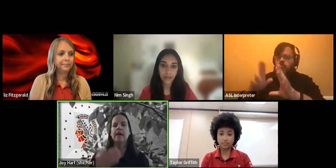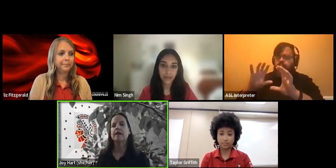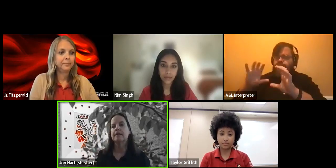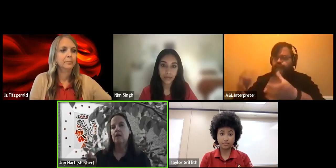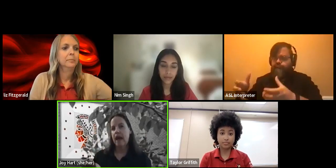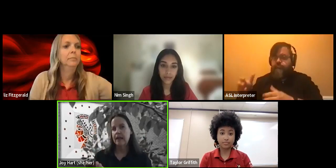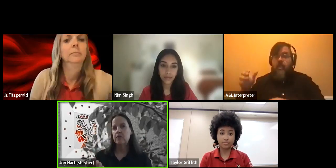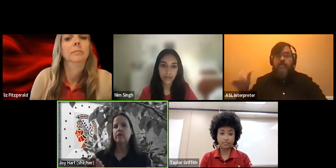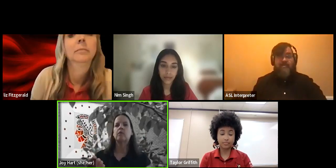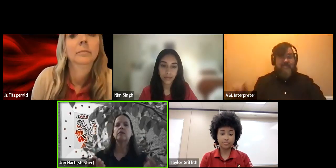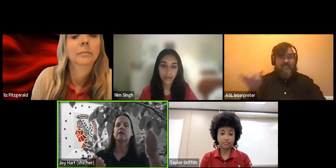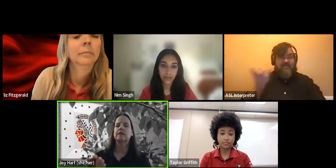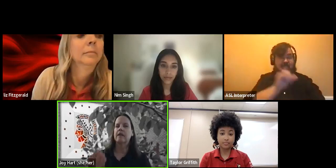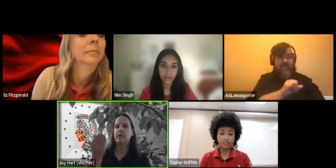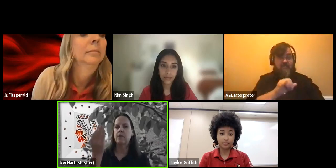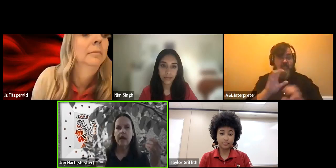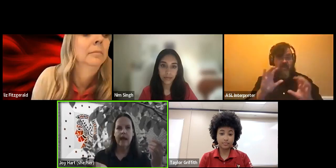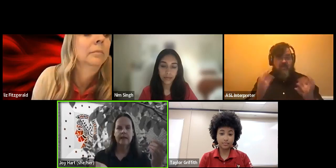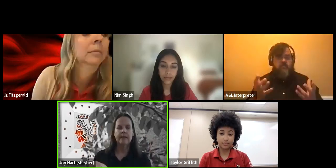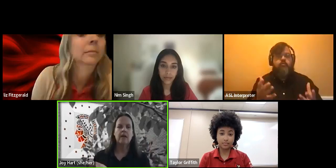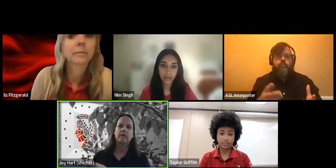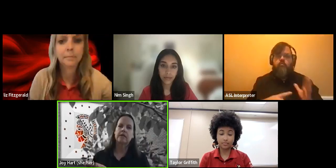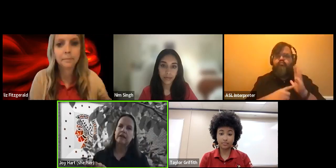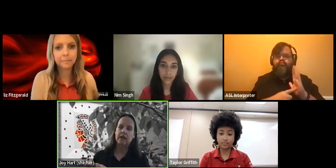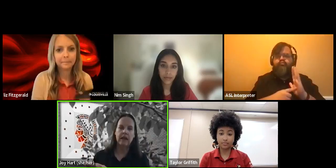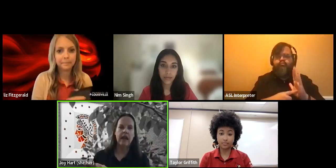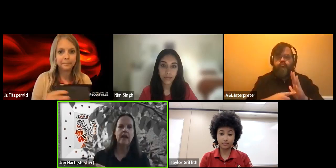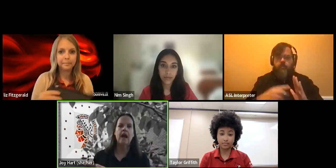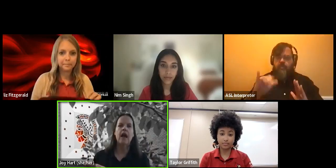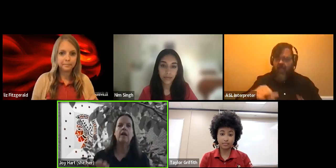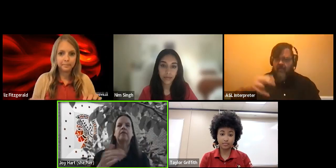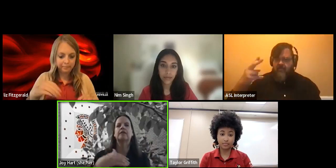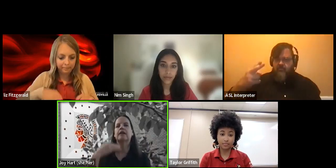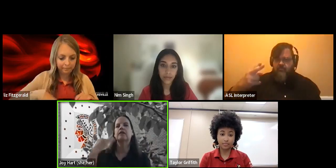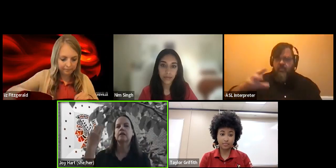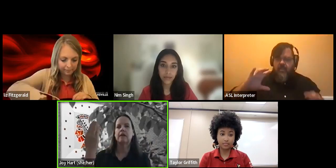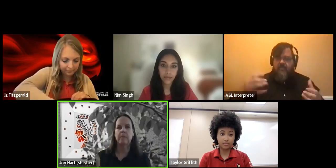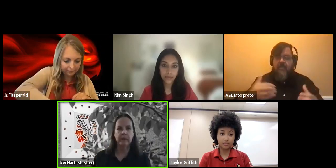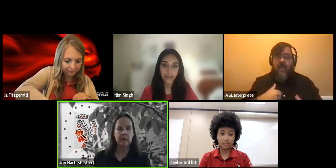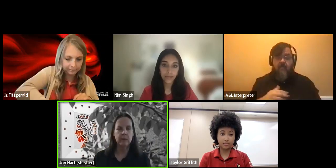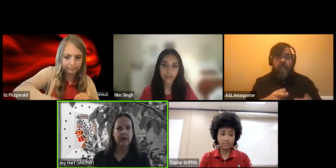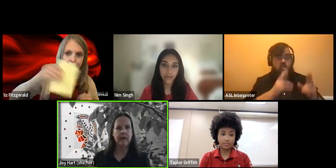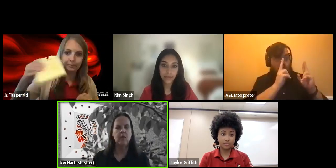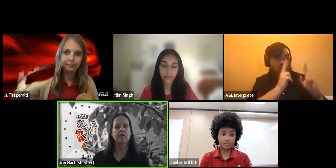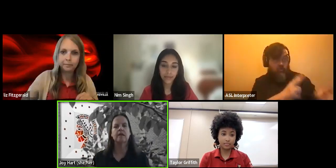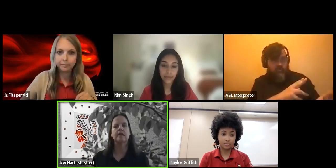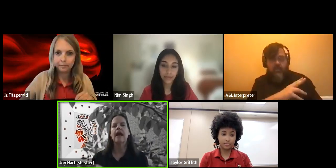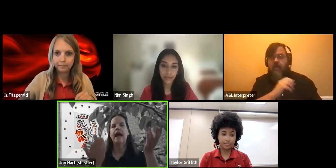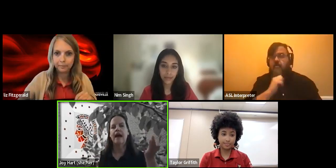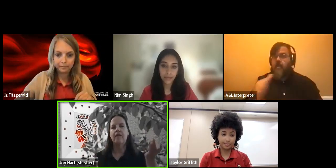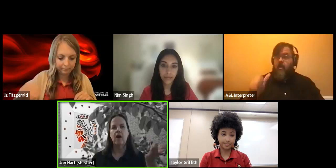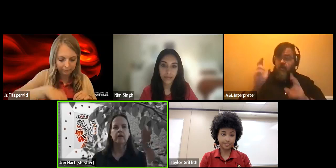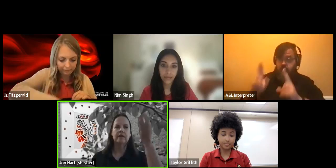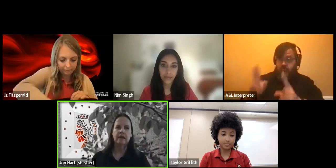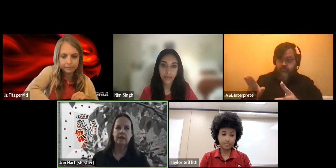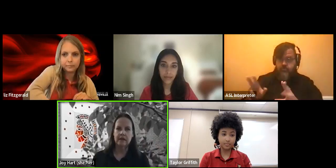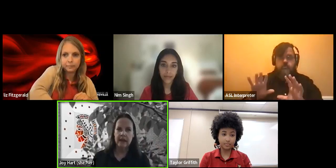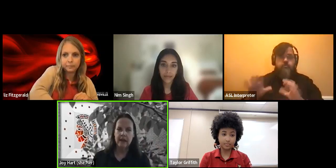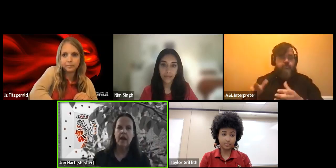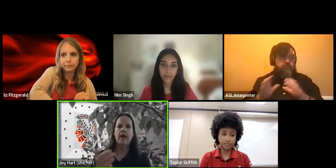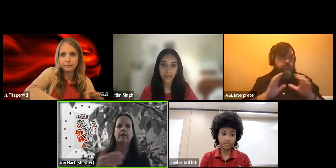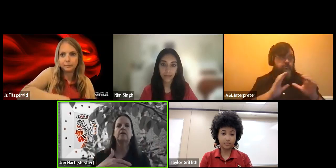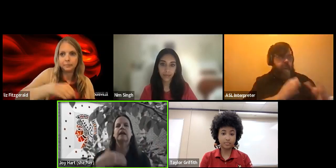courses. So that history course, for example, has an honors section and non-honor sections. Our public speaking courses have honors